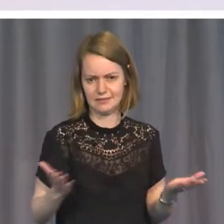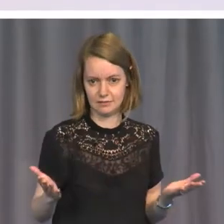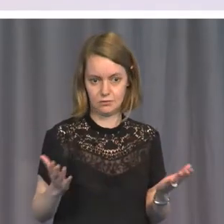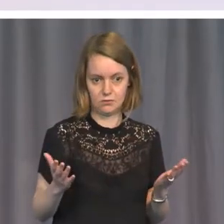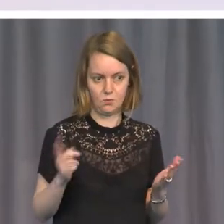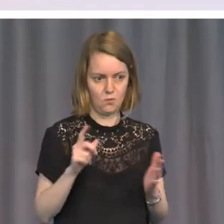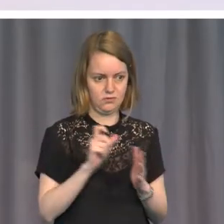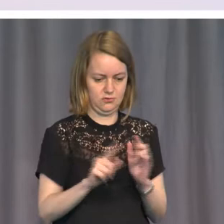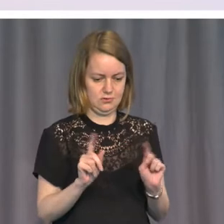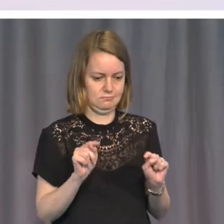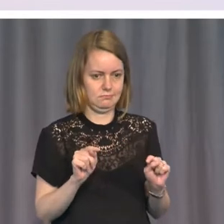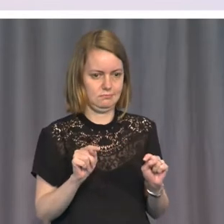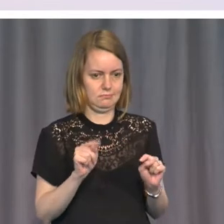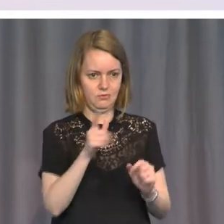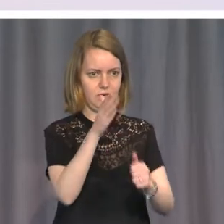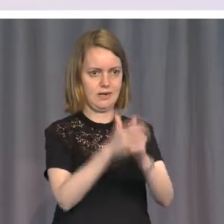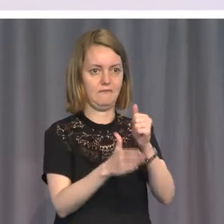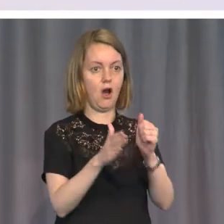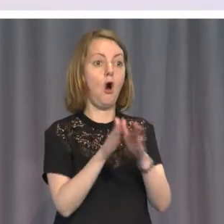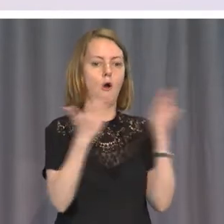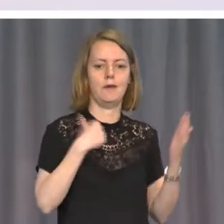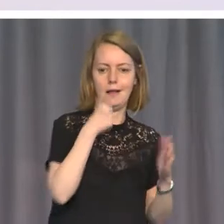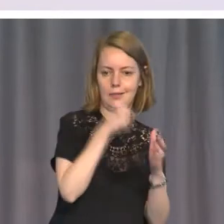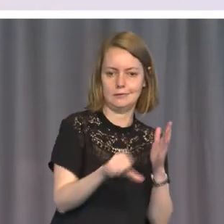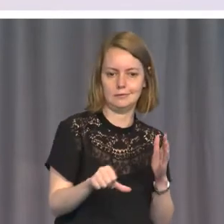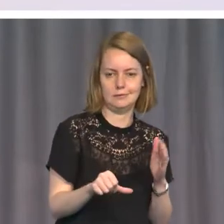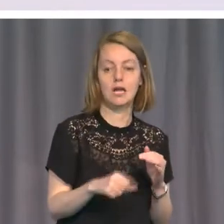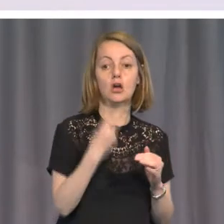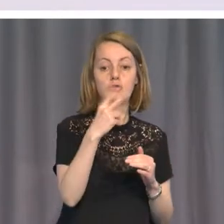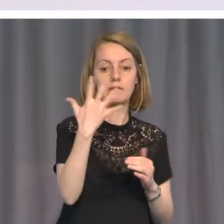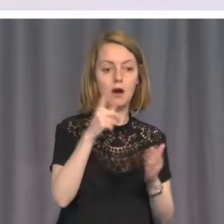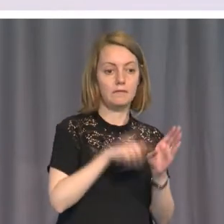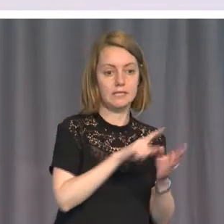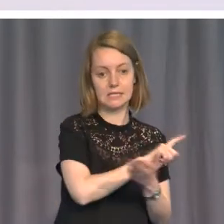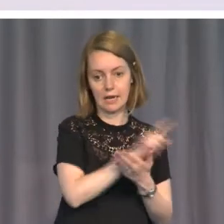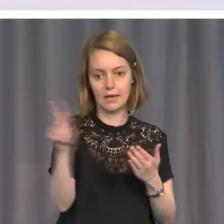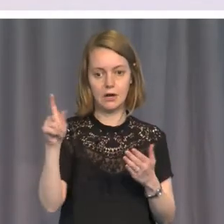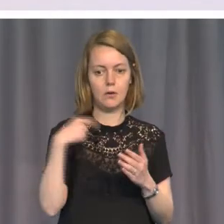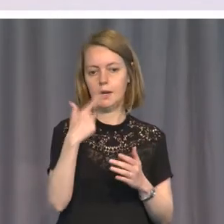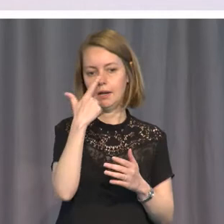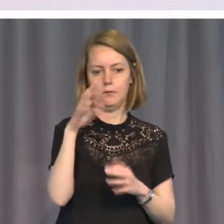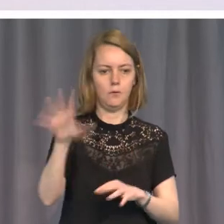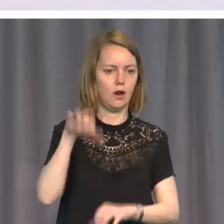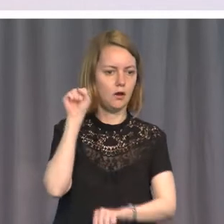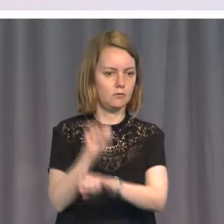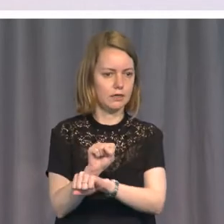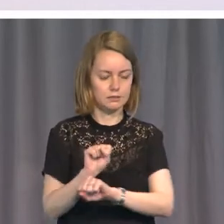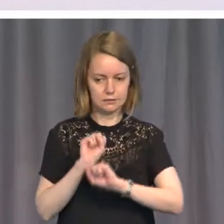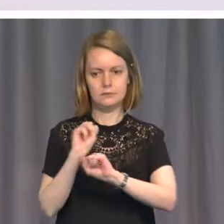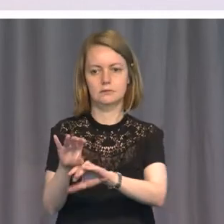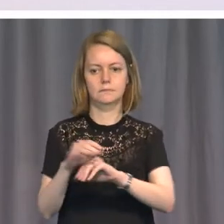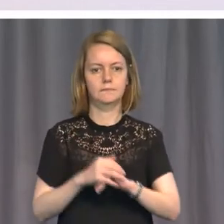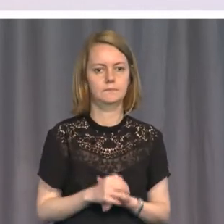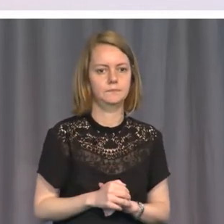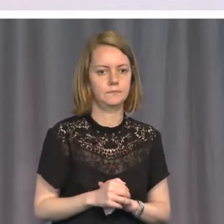opened or answered our letters. But 25 years later, we had them under house arrest, or at least under mansion arrest.